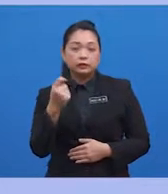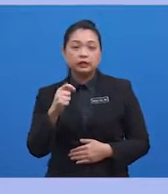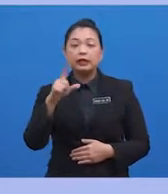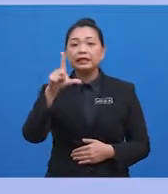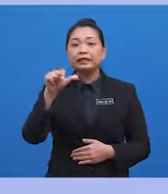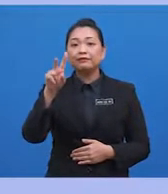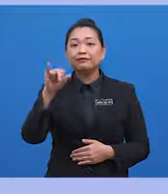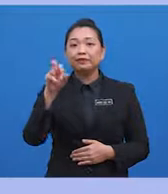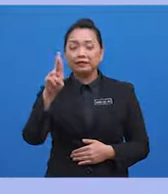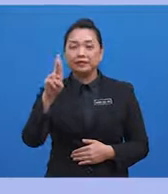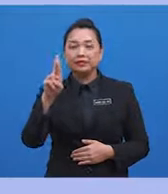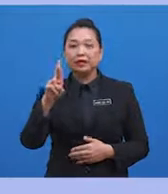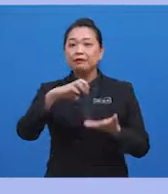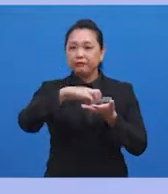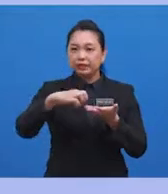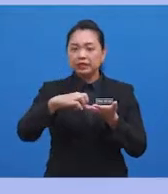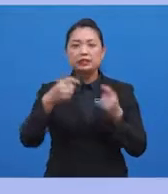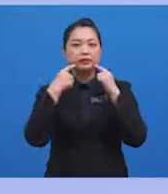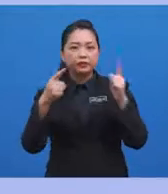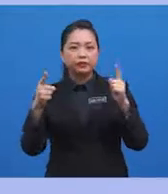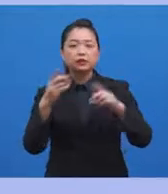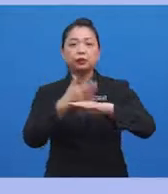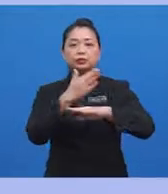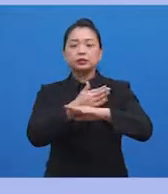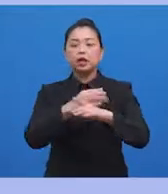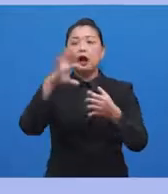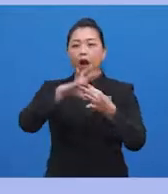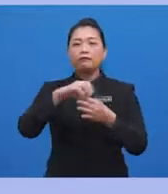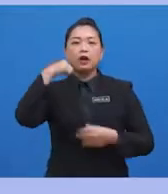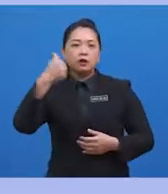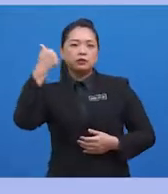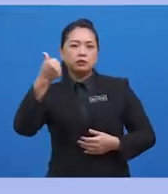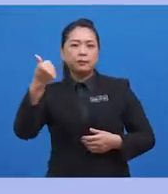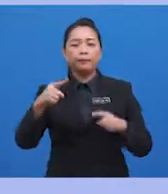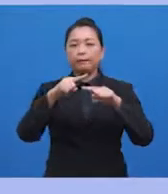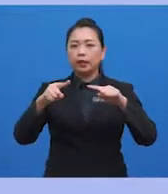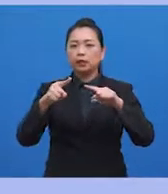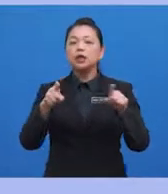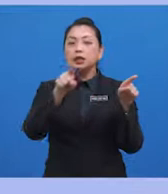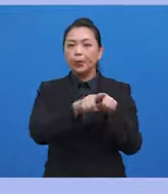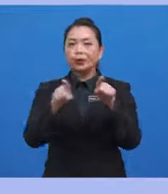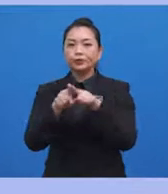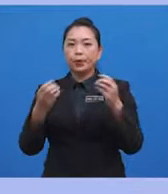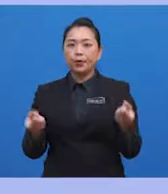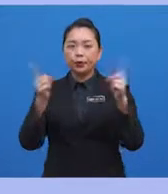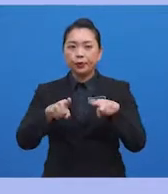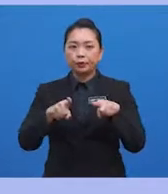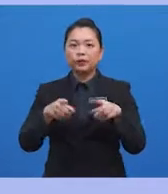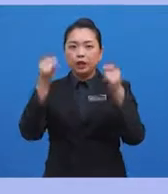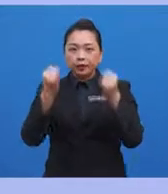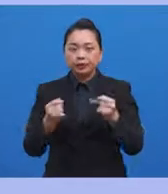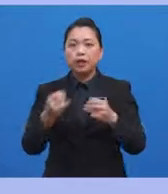failure is a well-known consequence of alcoholism, but it also can occur with individuals using opioids,